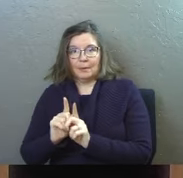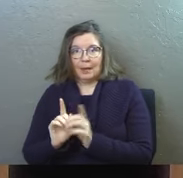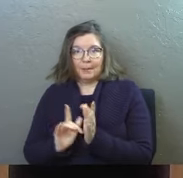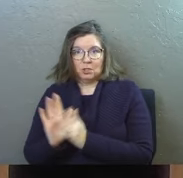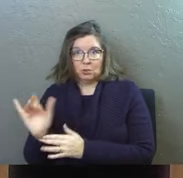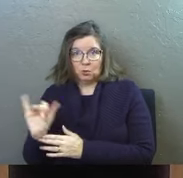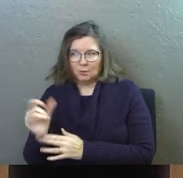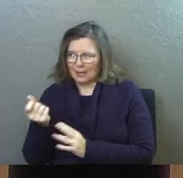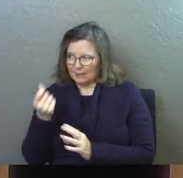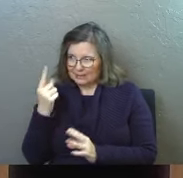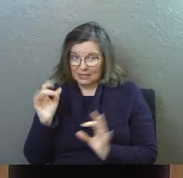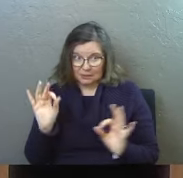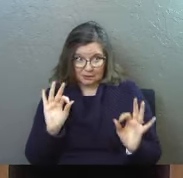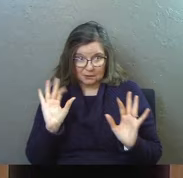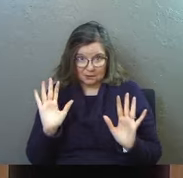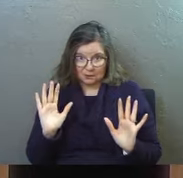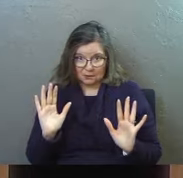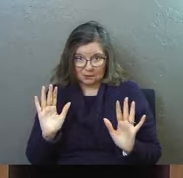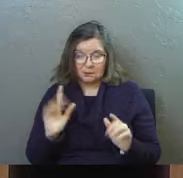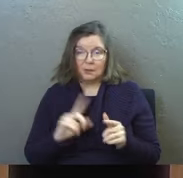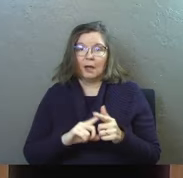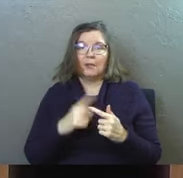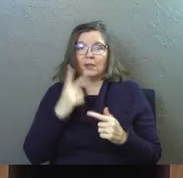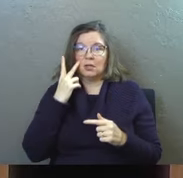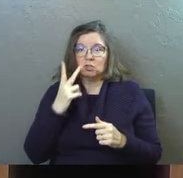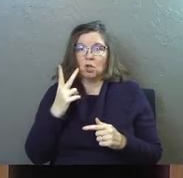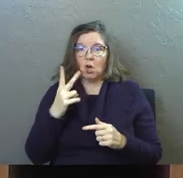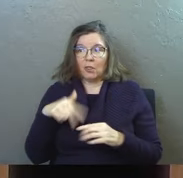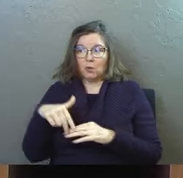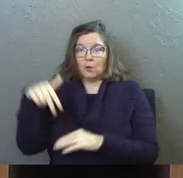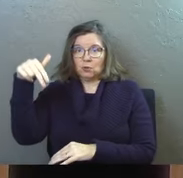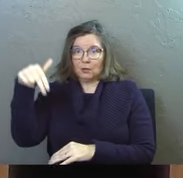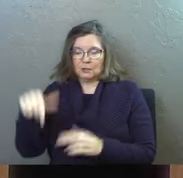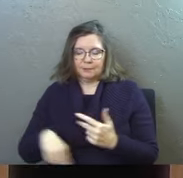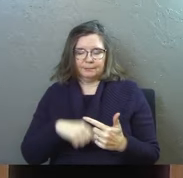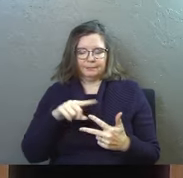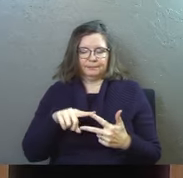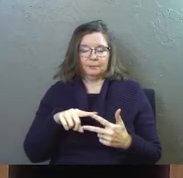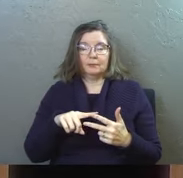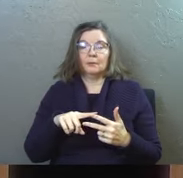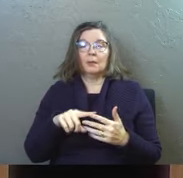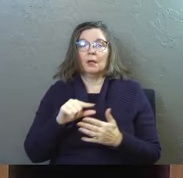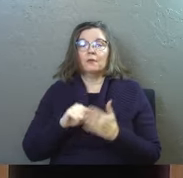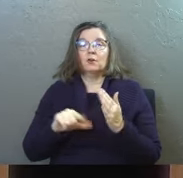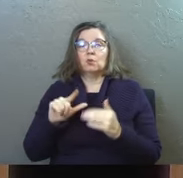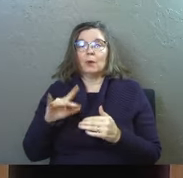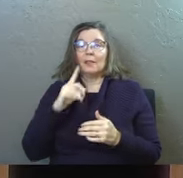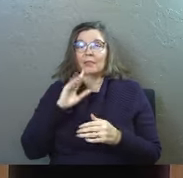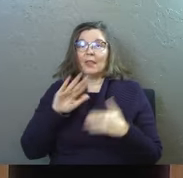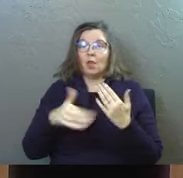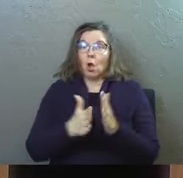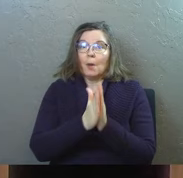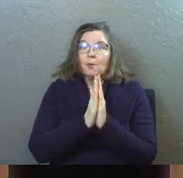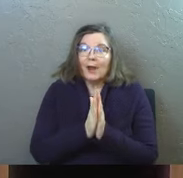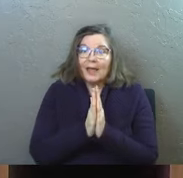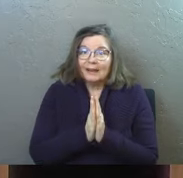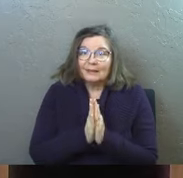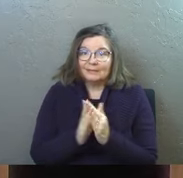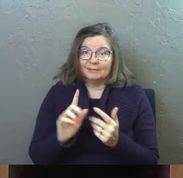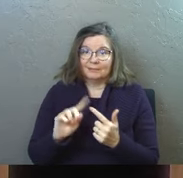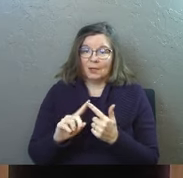mentored by Jesus does that make sense and they saw his resurrection the next thing they're going to do in verse 24 then they all prayed